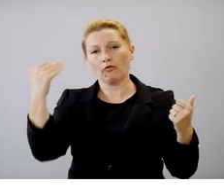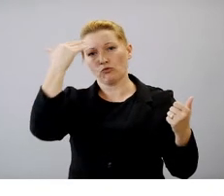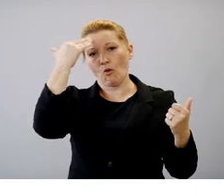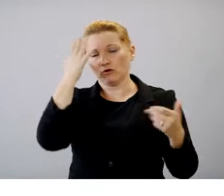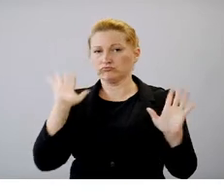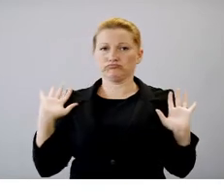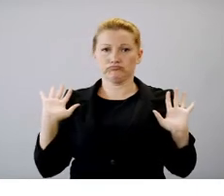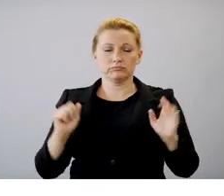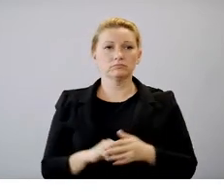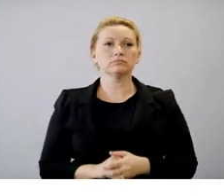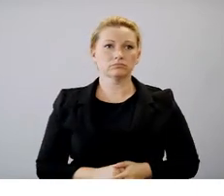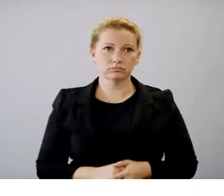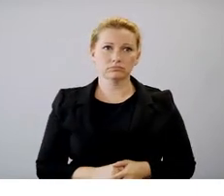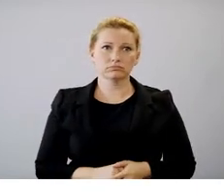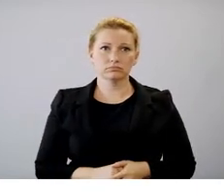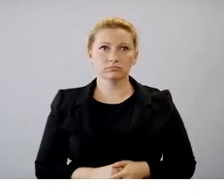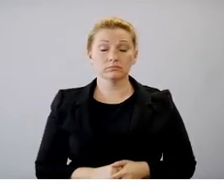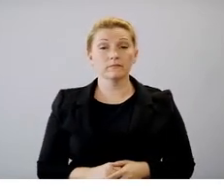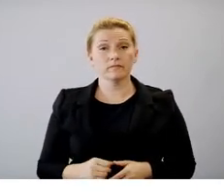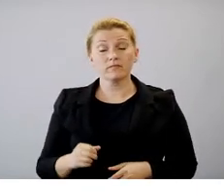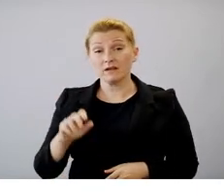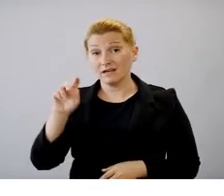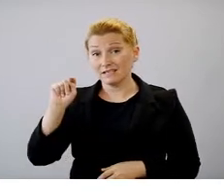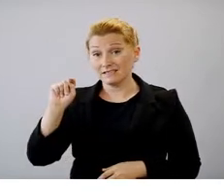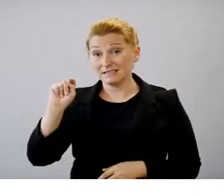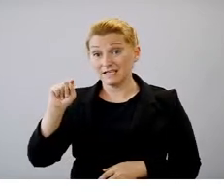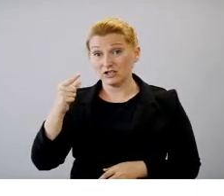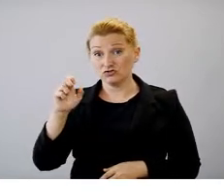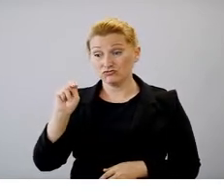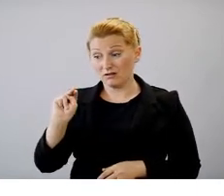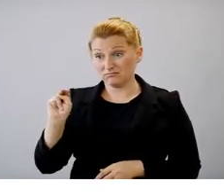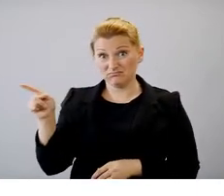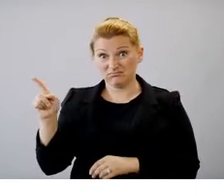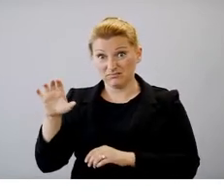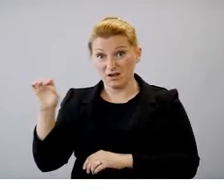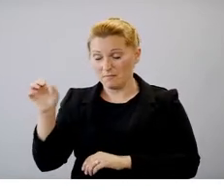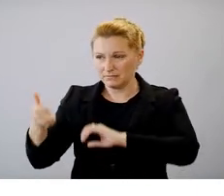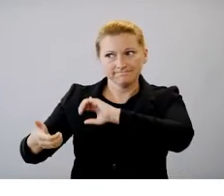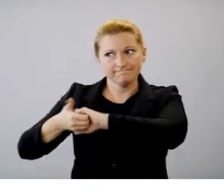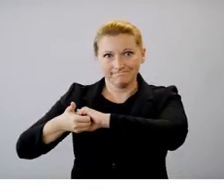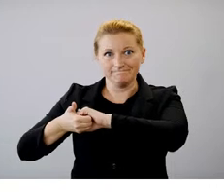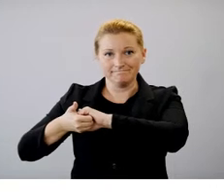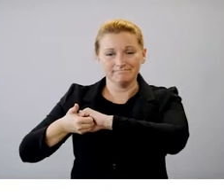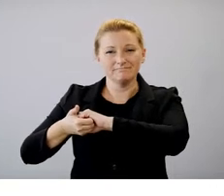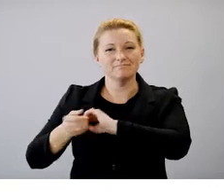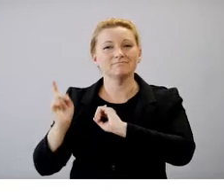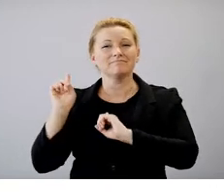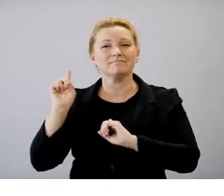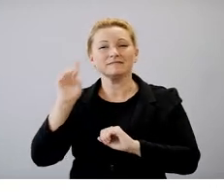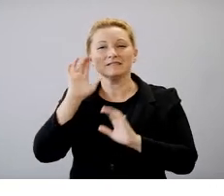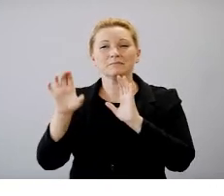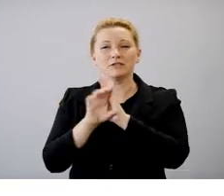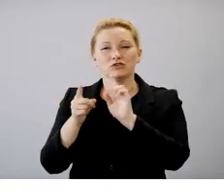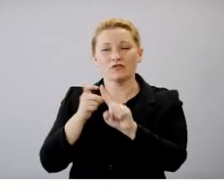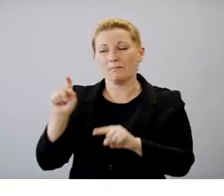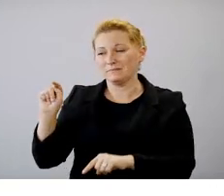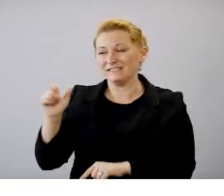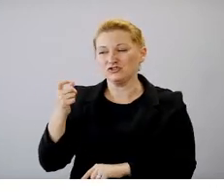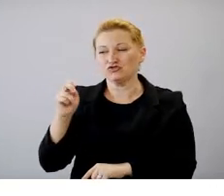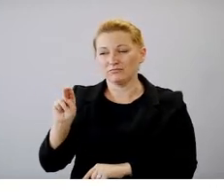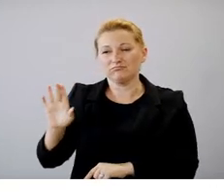We partner very closely with TGen and you can see from their dashboard that we've seen an increase in